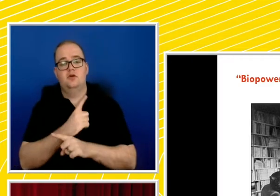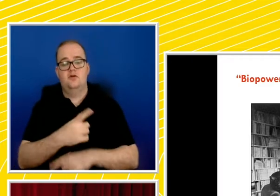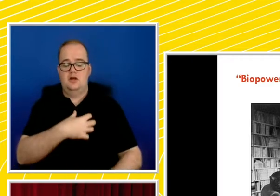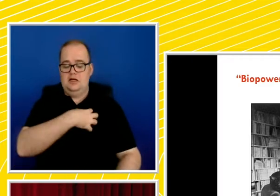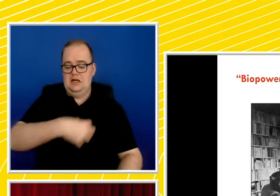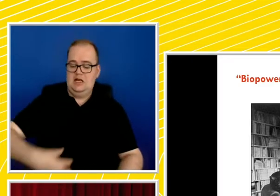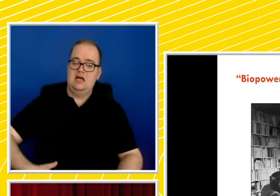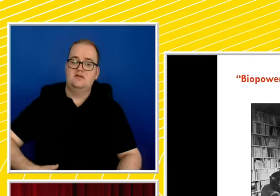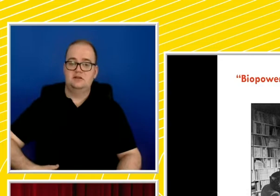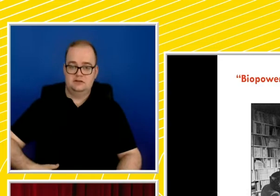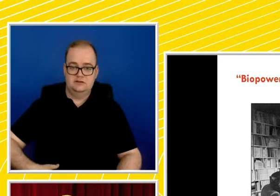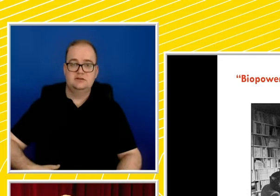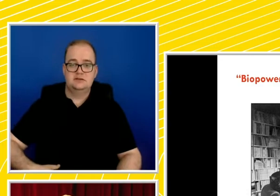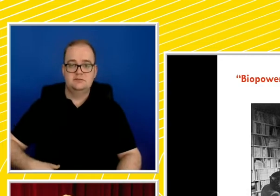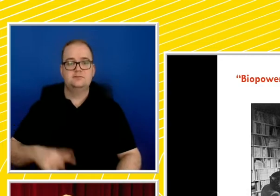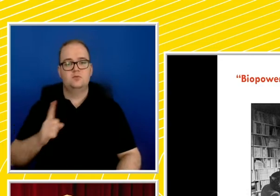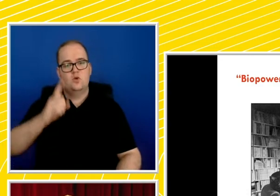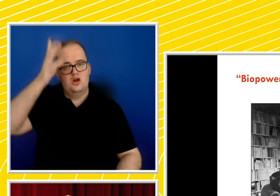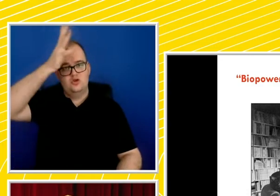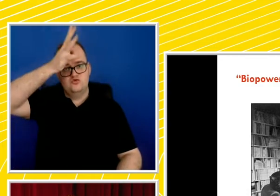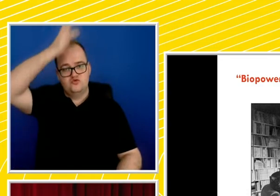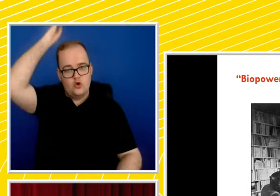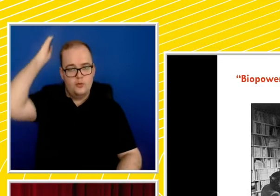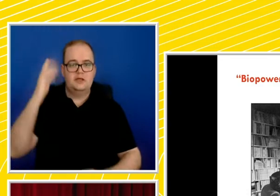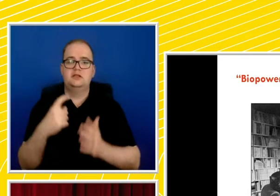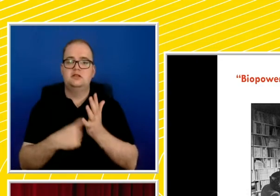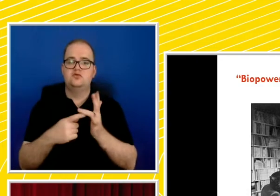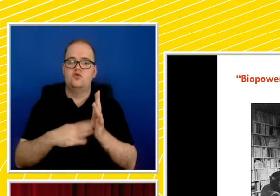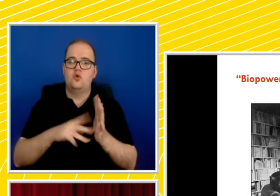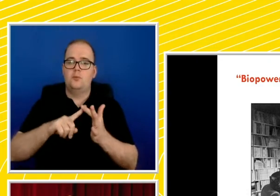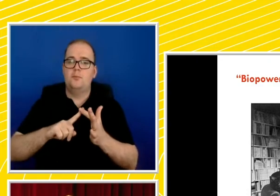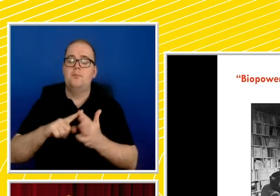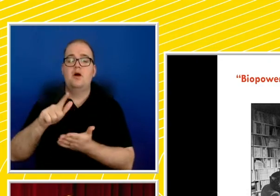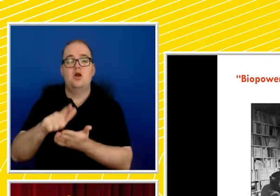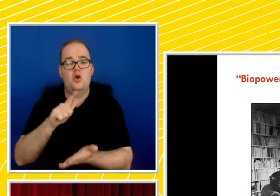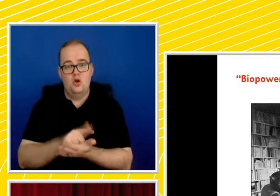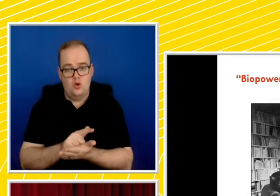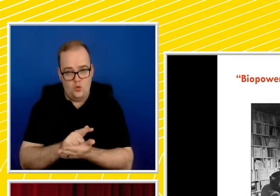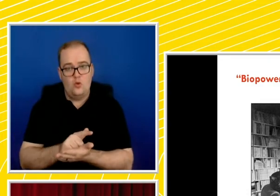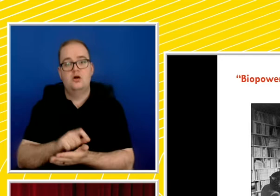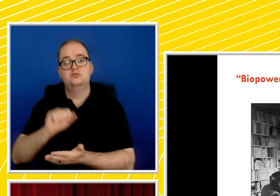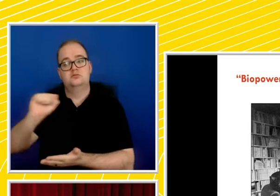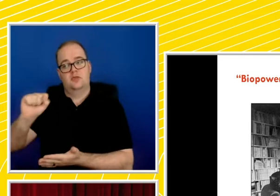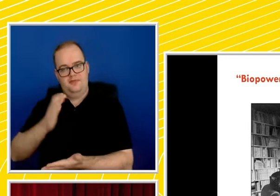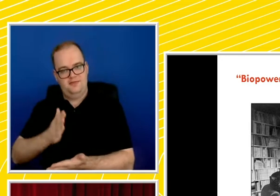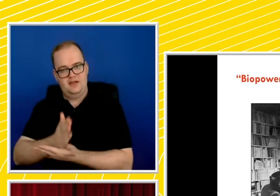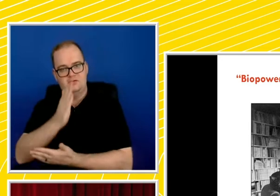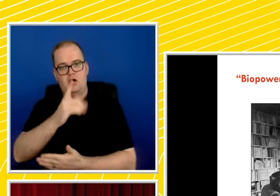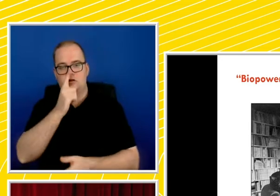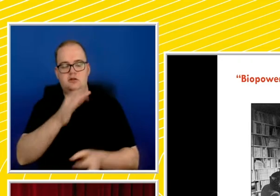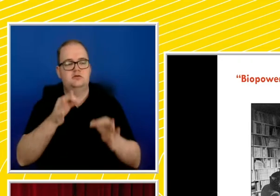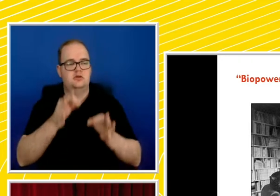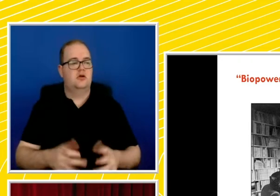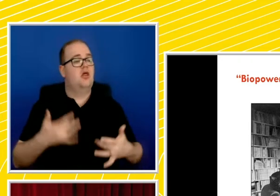apparatus of Roman law of pater familias, which is the right of the state to let live or make die. In